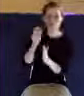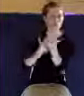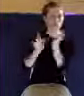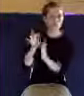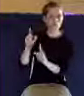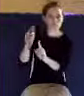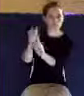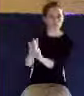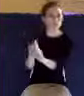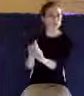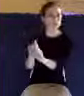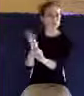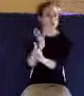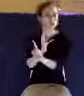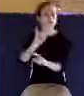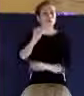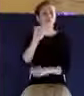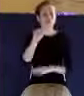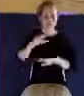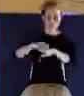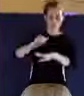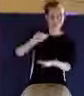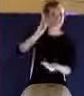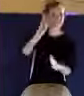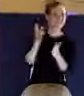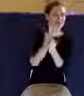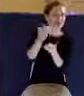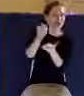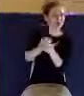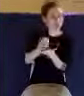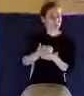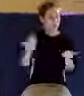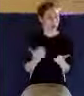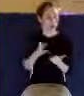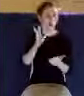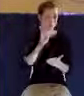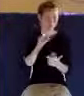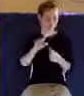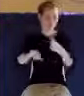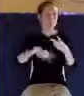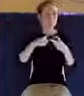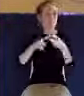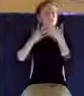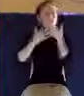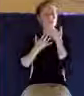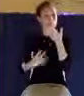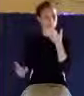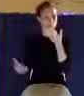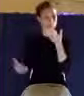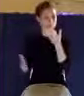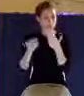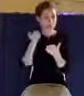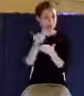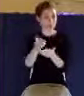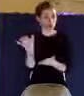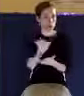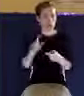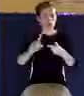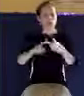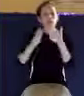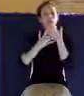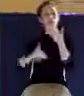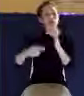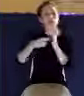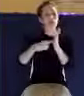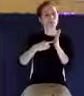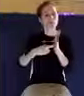John calls in the evidence of water, and then blood. What do you think blood stands for? The cross, right? Were there miracles